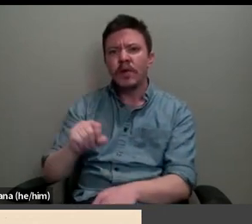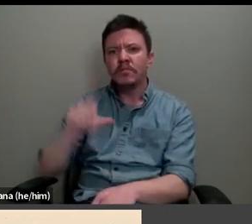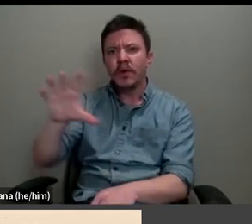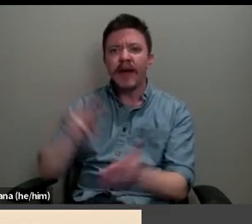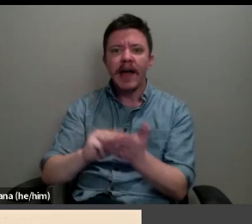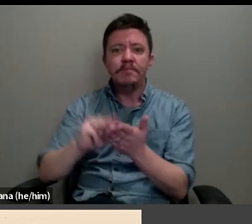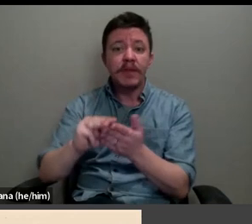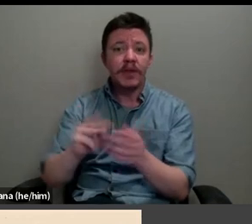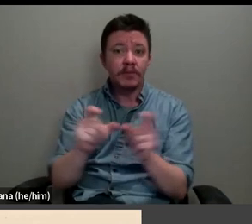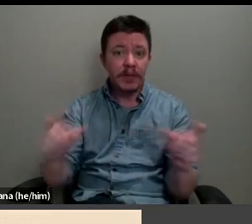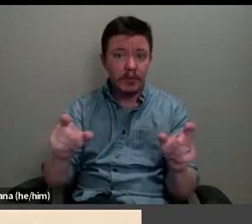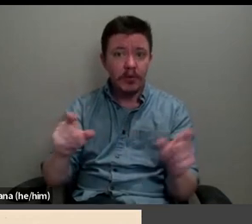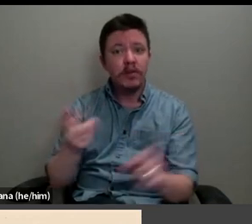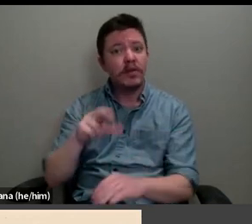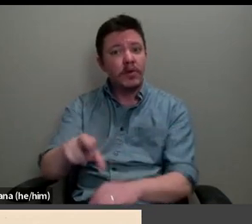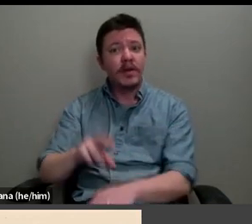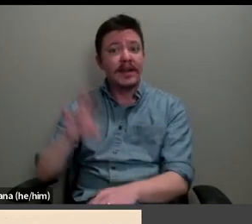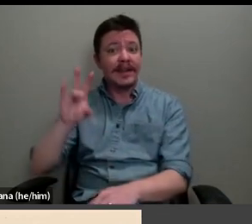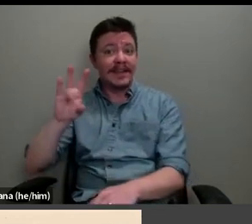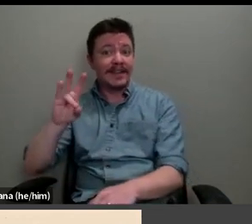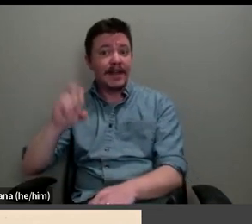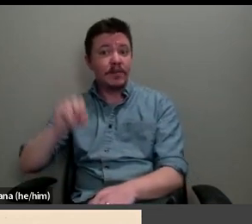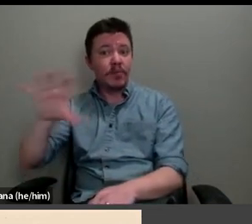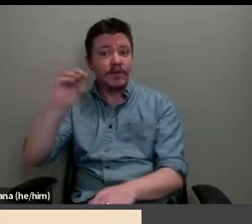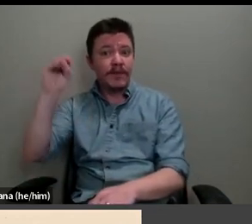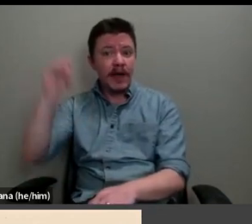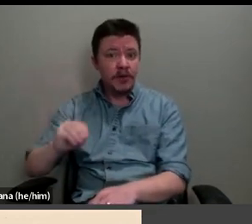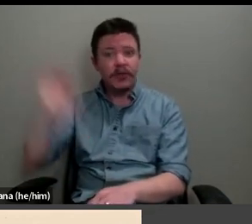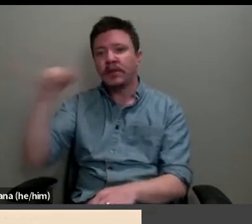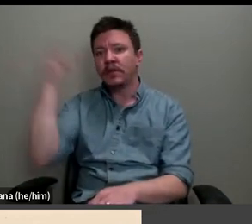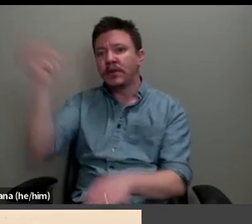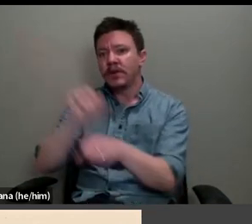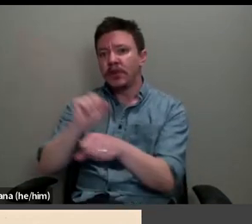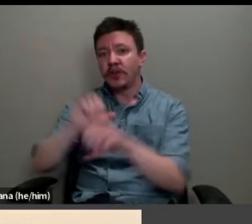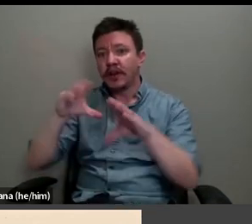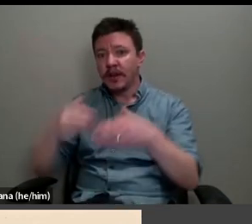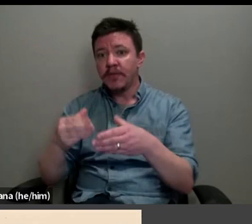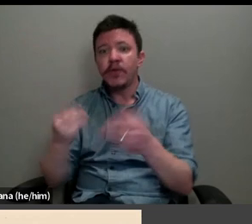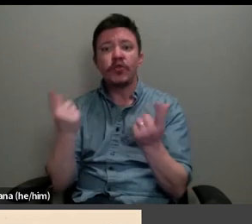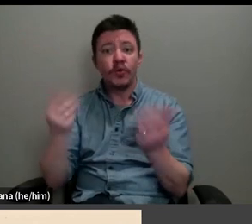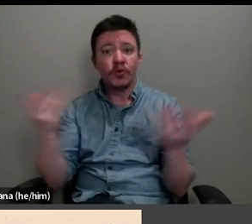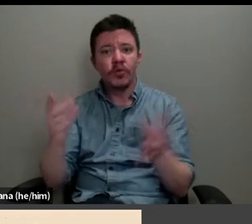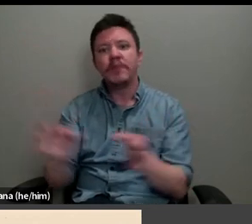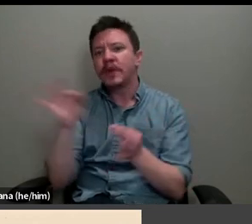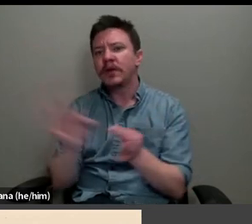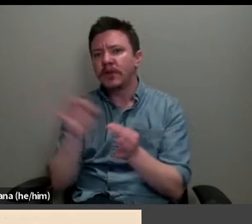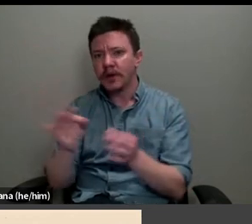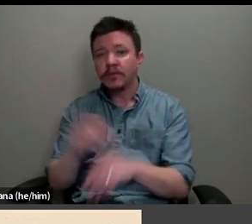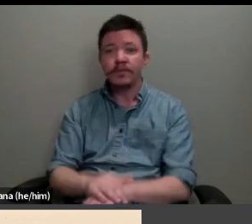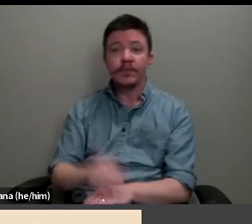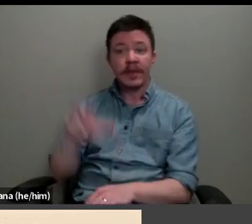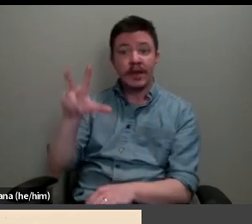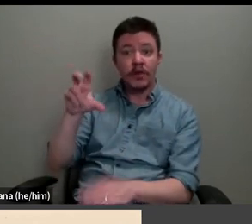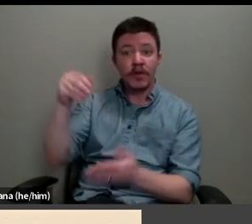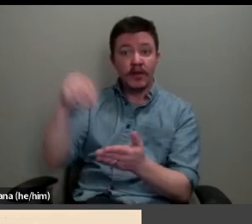.5% of the French labour force were employed in the sewing industry, with 300,000 of these working in